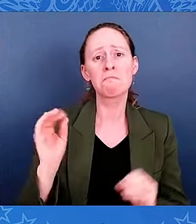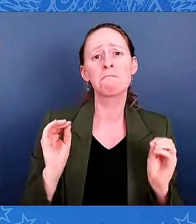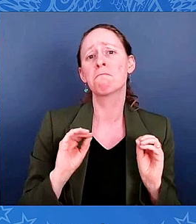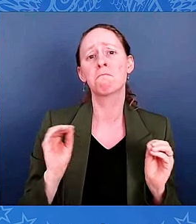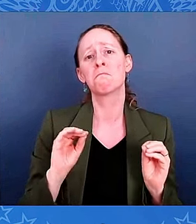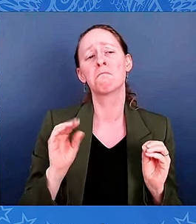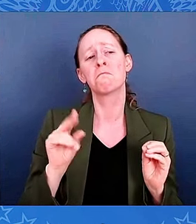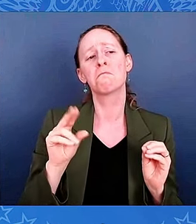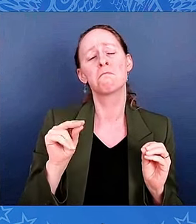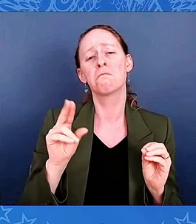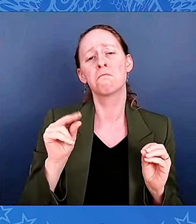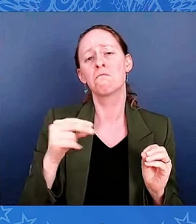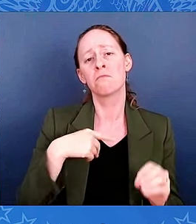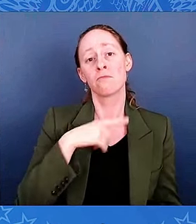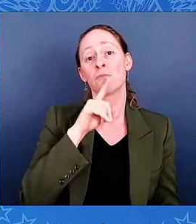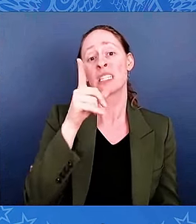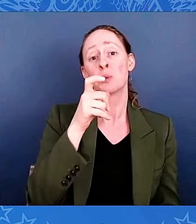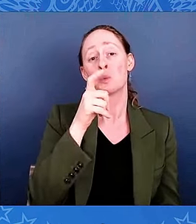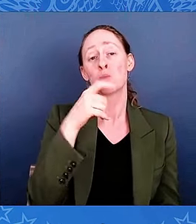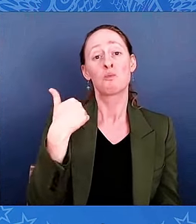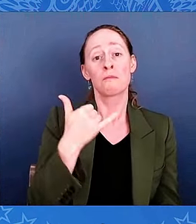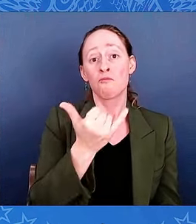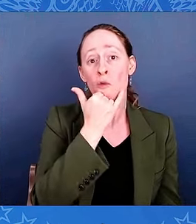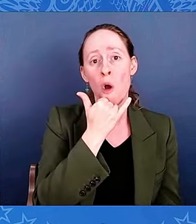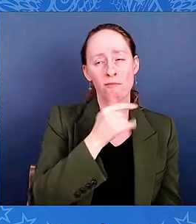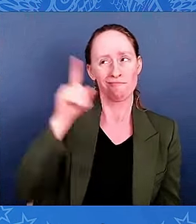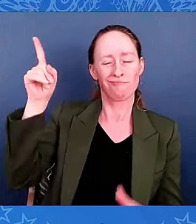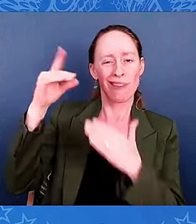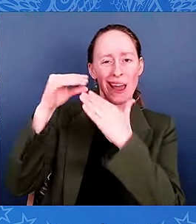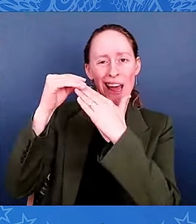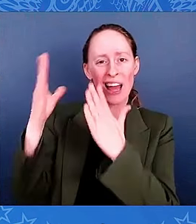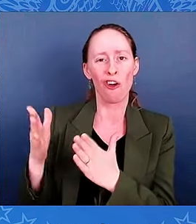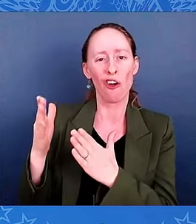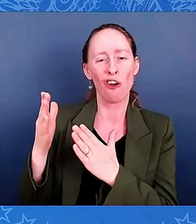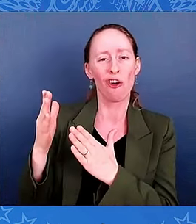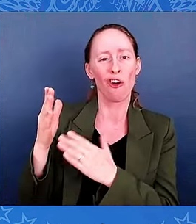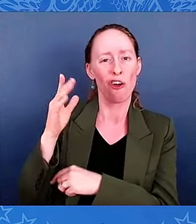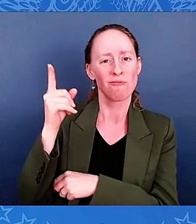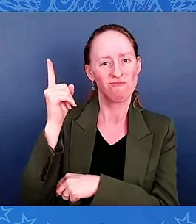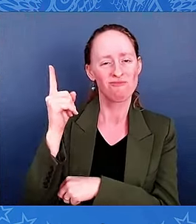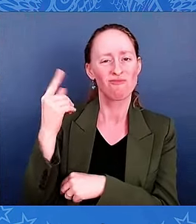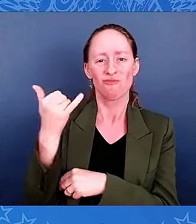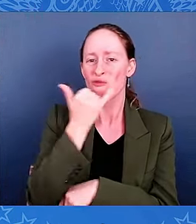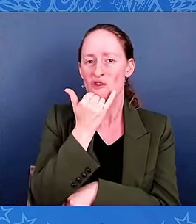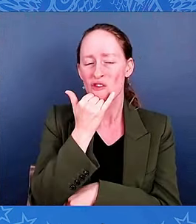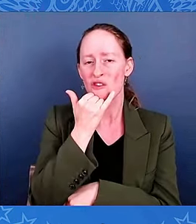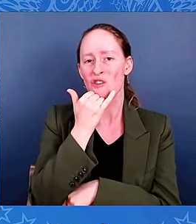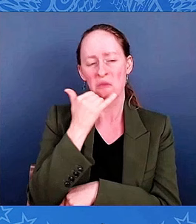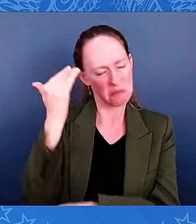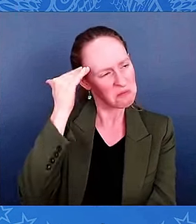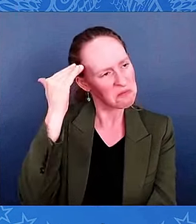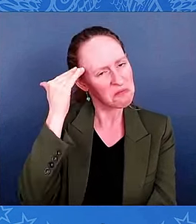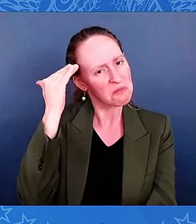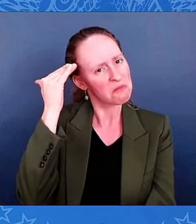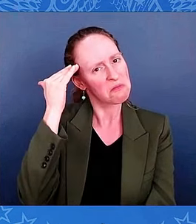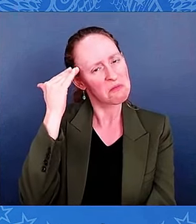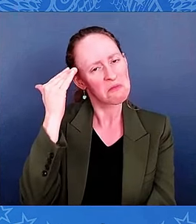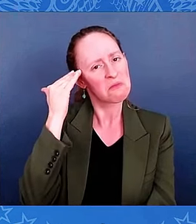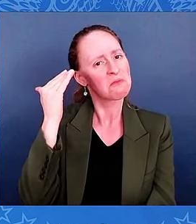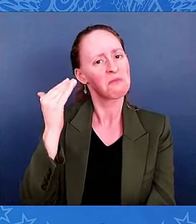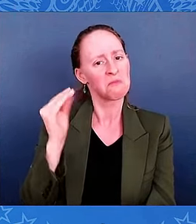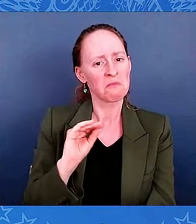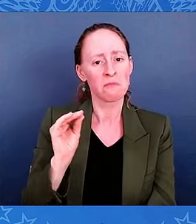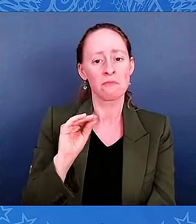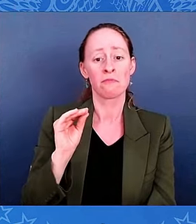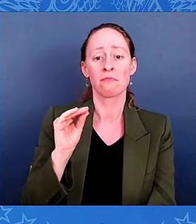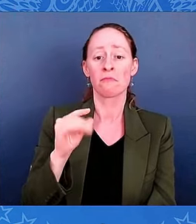for the rebellion. And he said, the time would come when the Union would be restored,